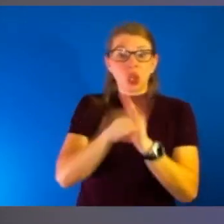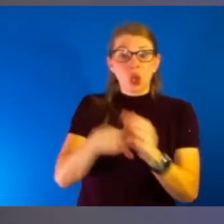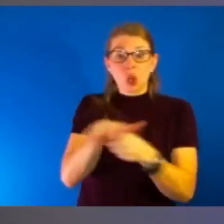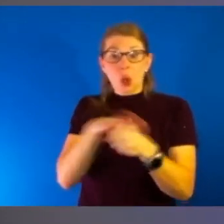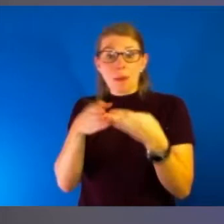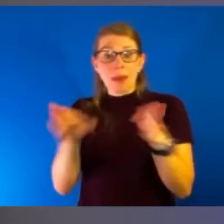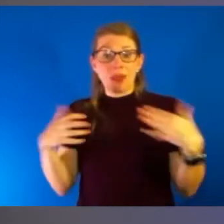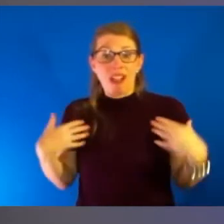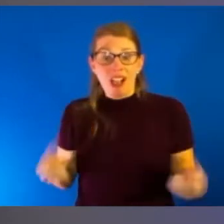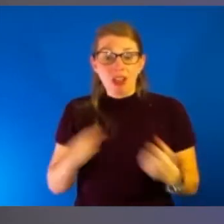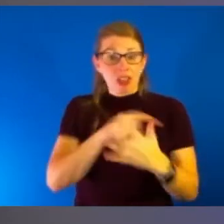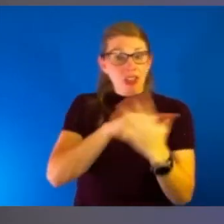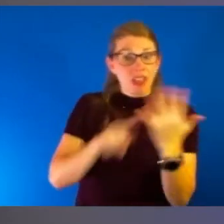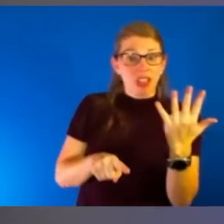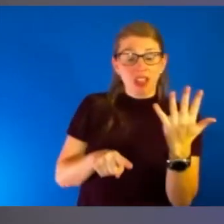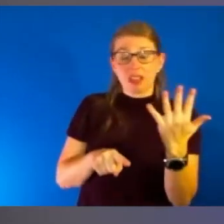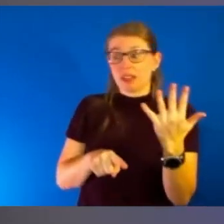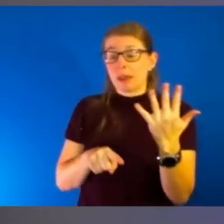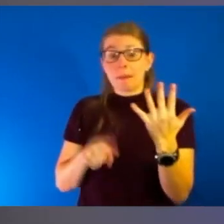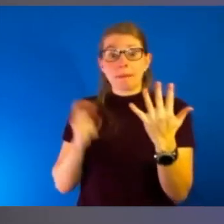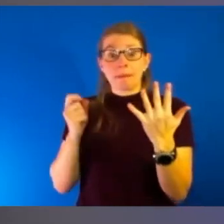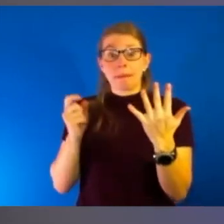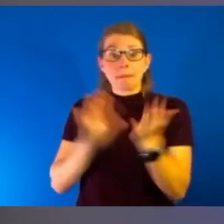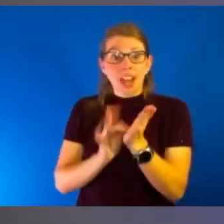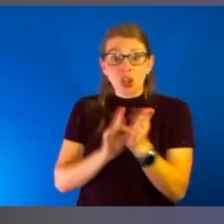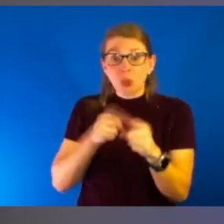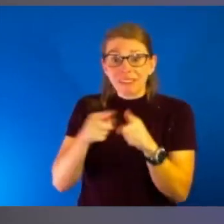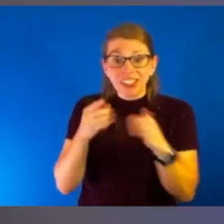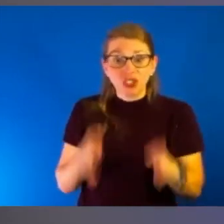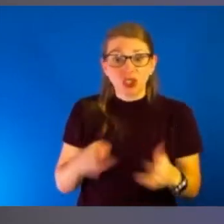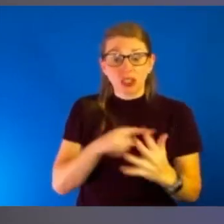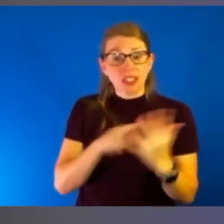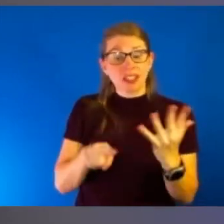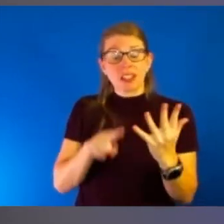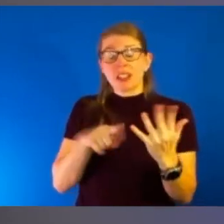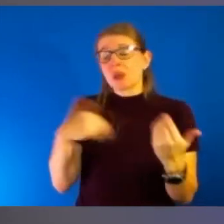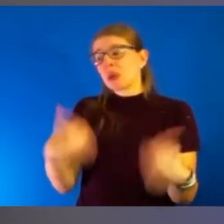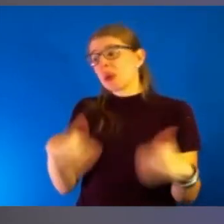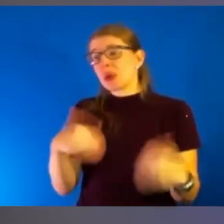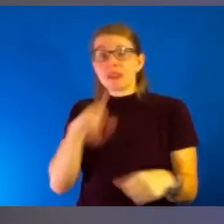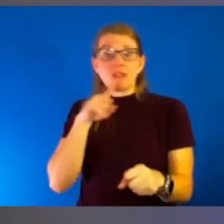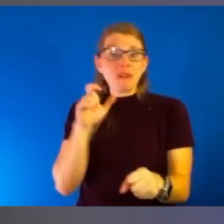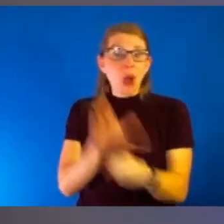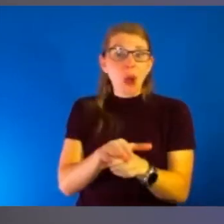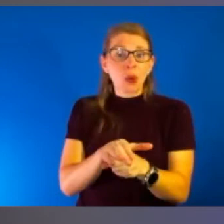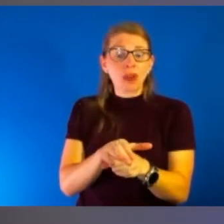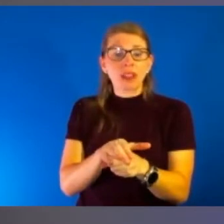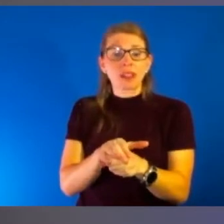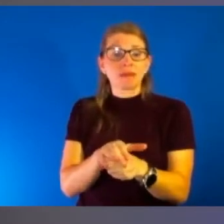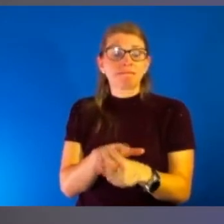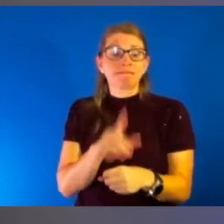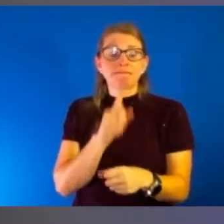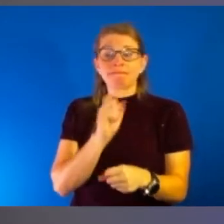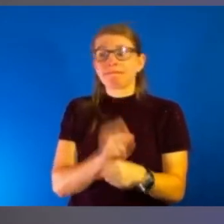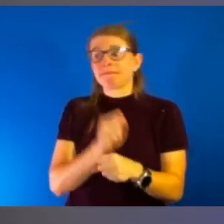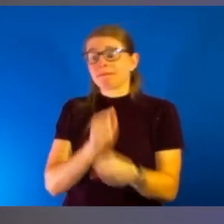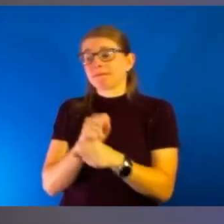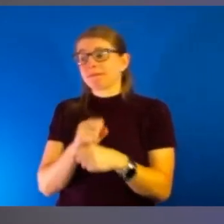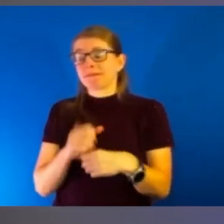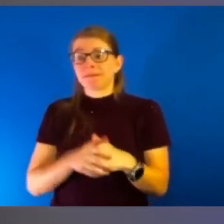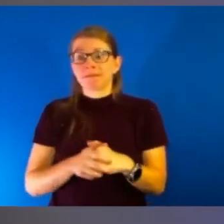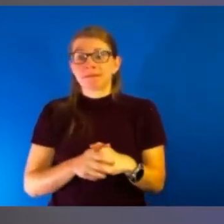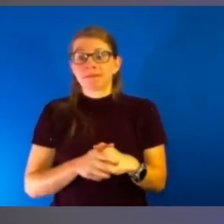partners, and all of our medical professionals have devoted just a really unimaginable